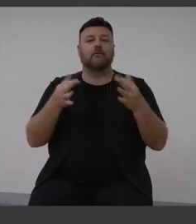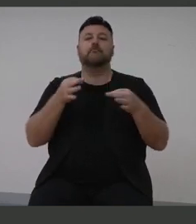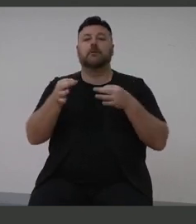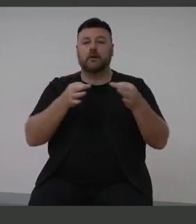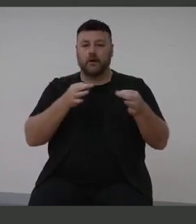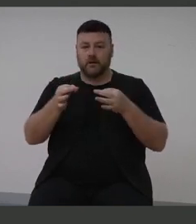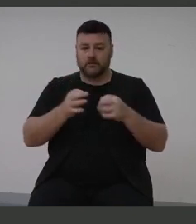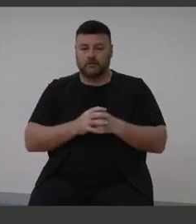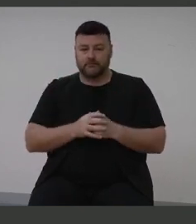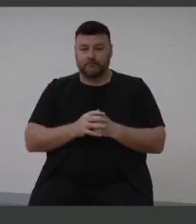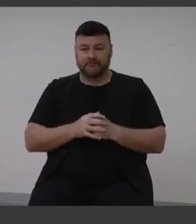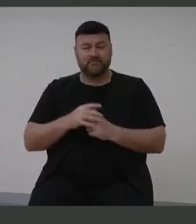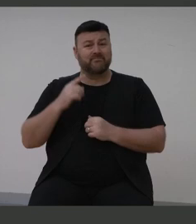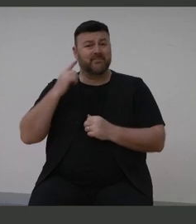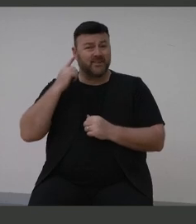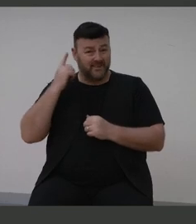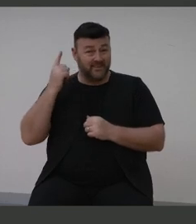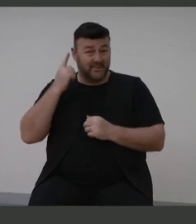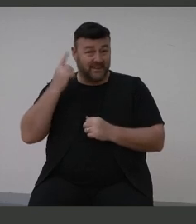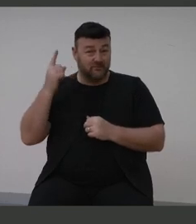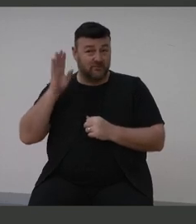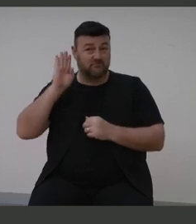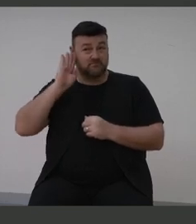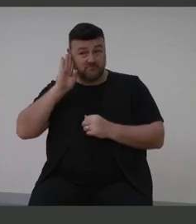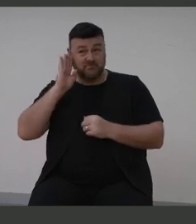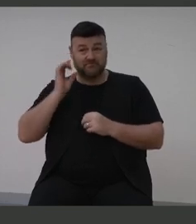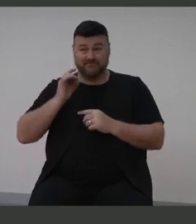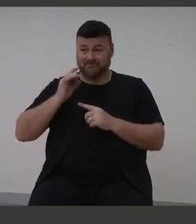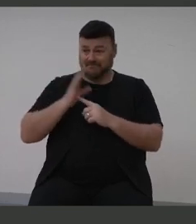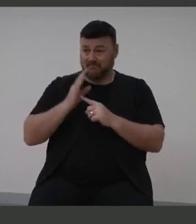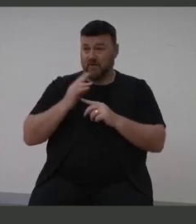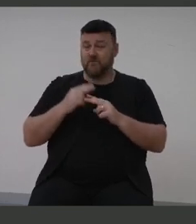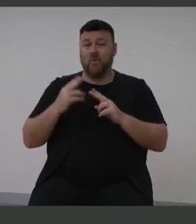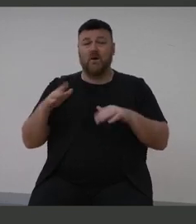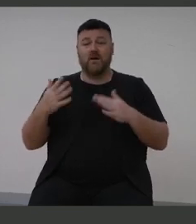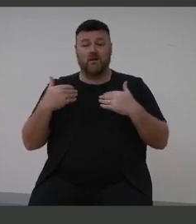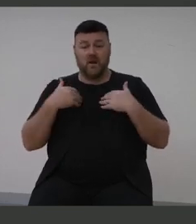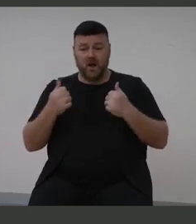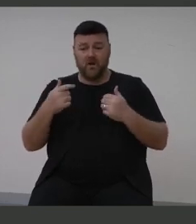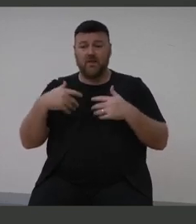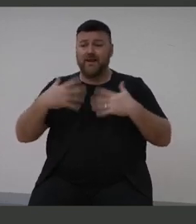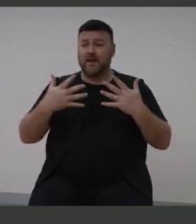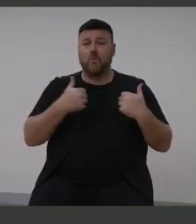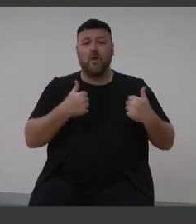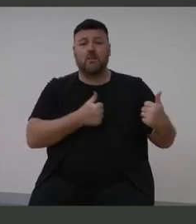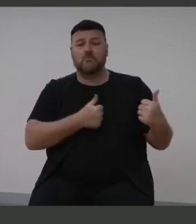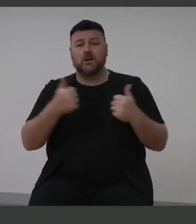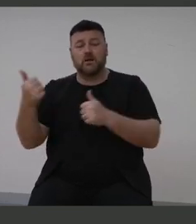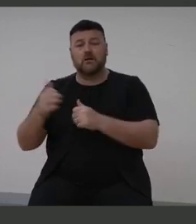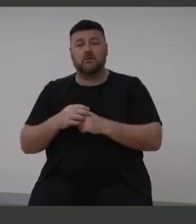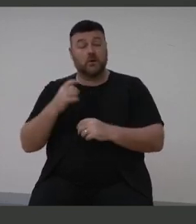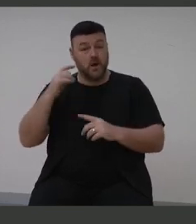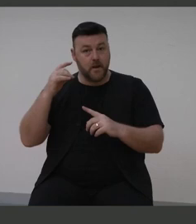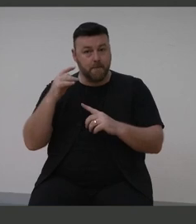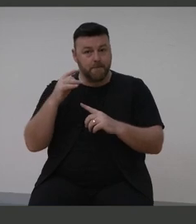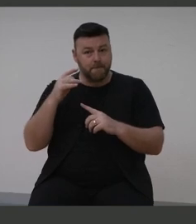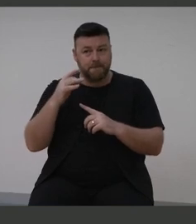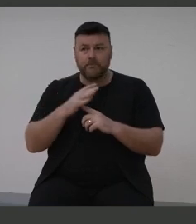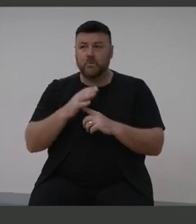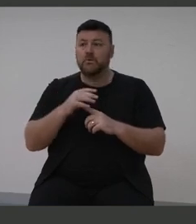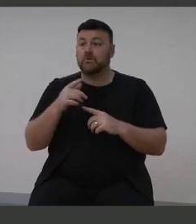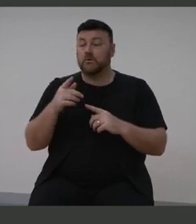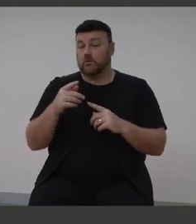is fundamental to health and wellbeing. We're incredibly fortunate in Australia that we've had people championing the cause,